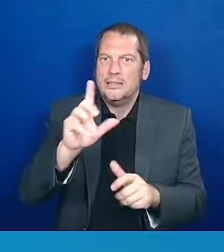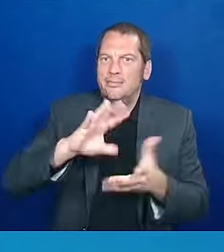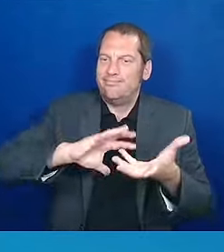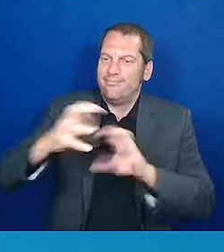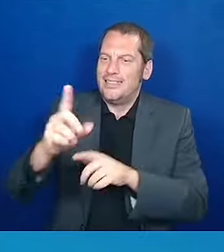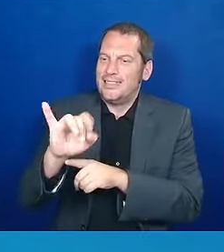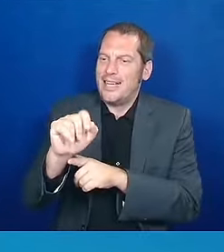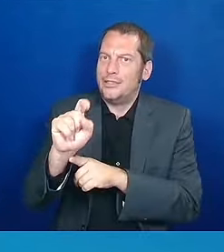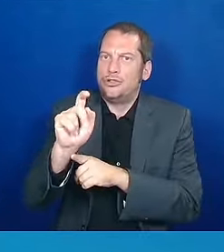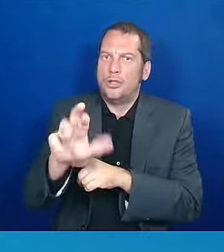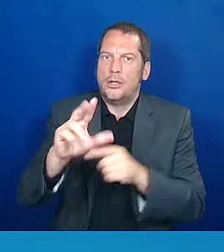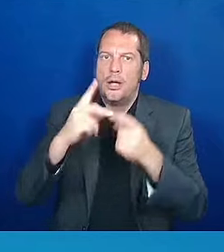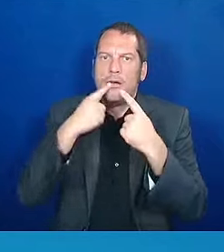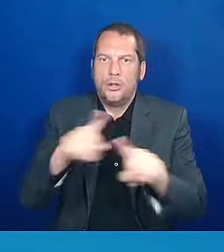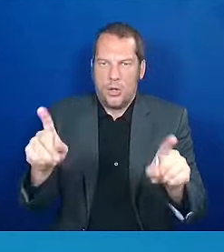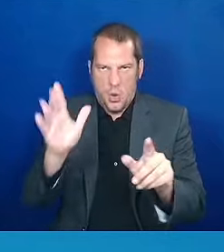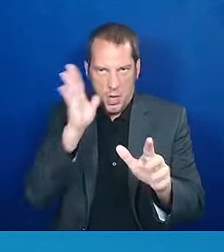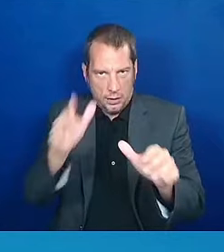that,